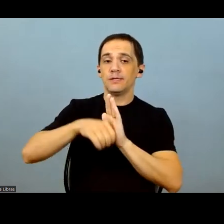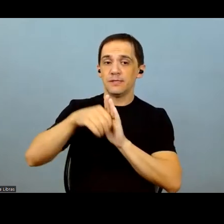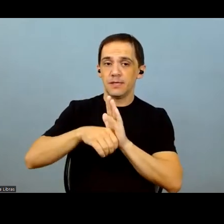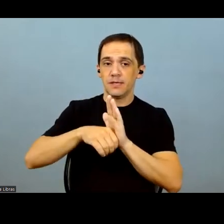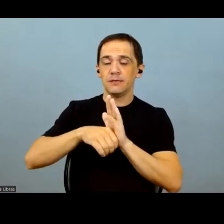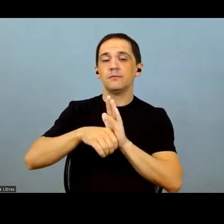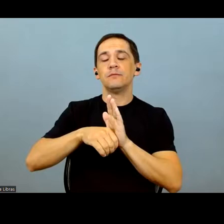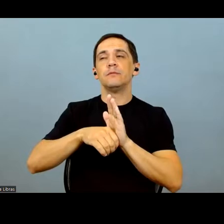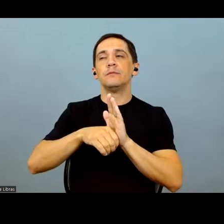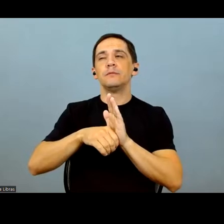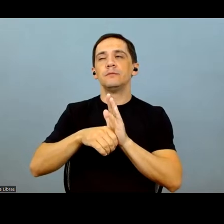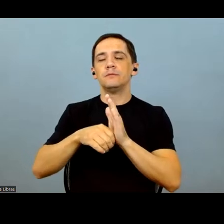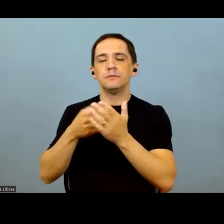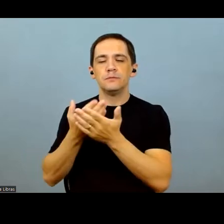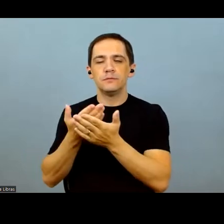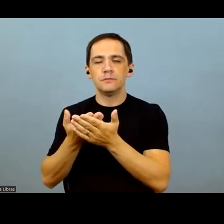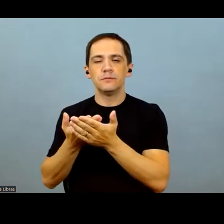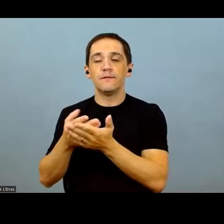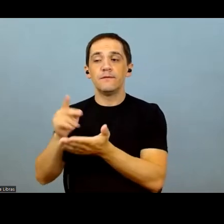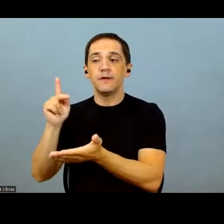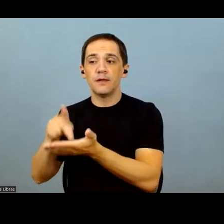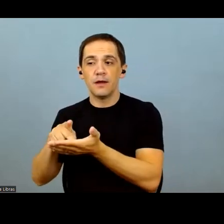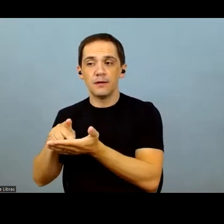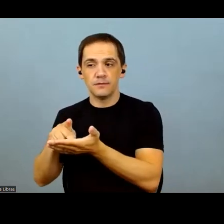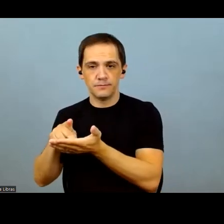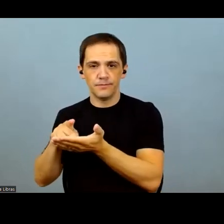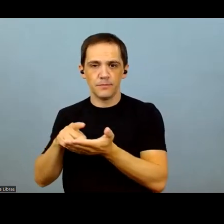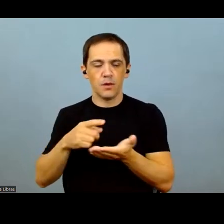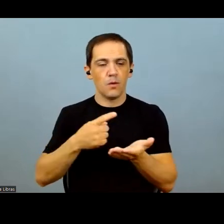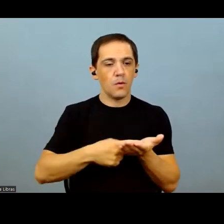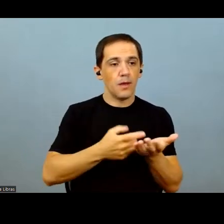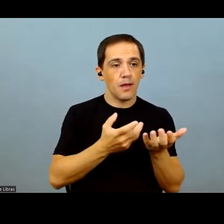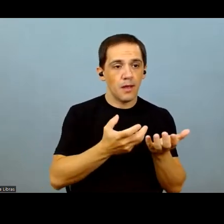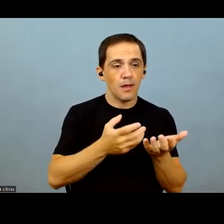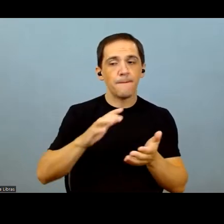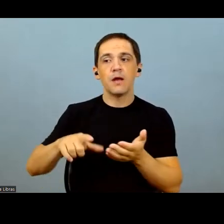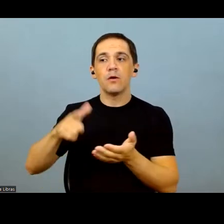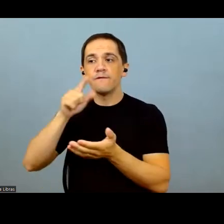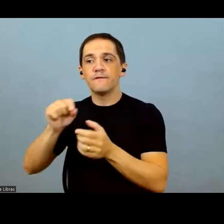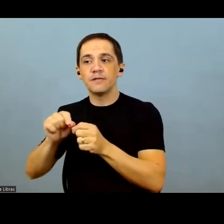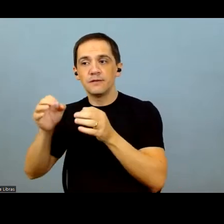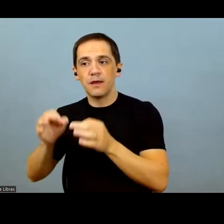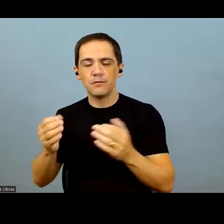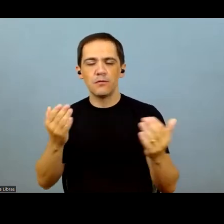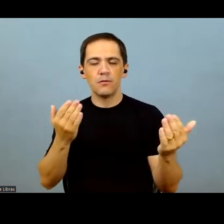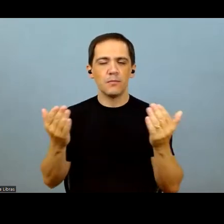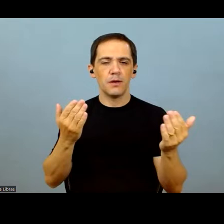talking about actual versus budget, right? 2022. But when we consider